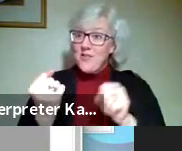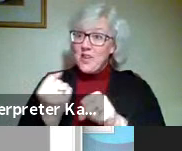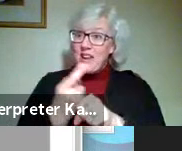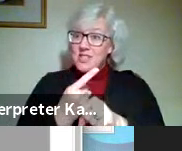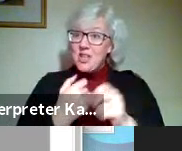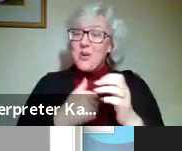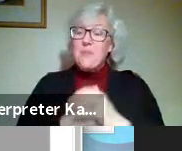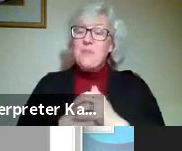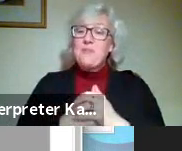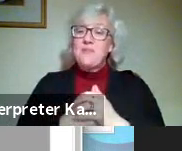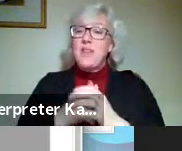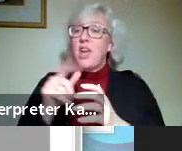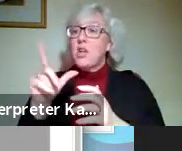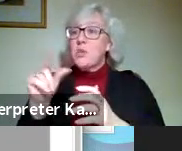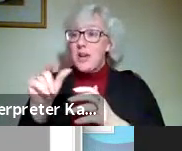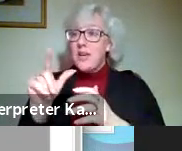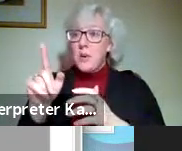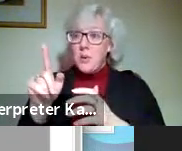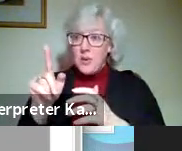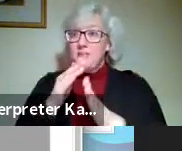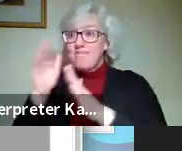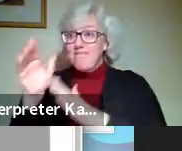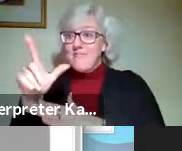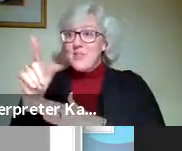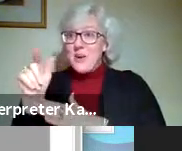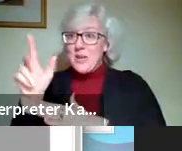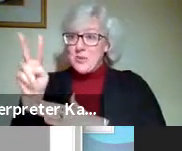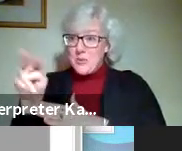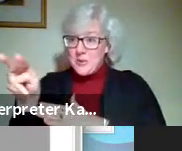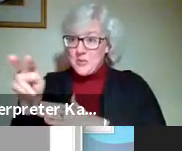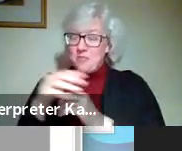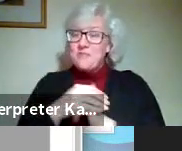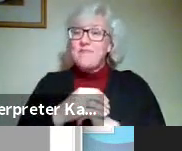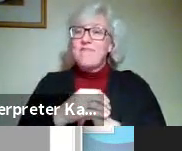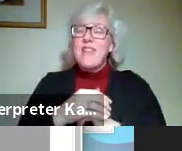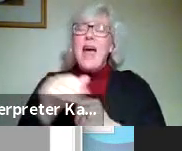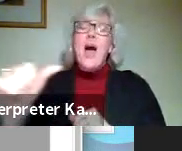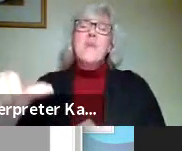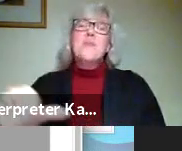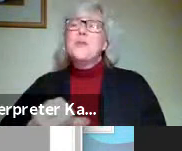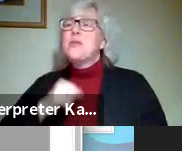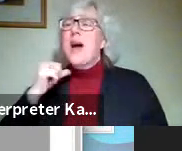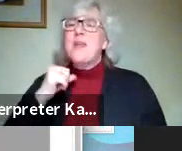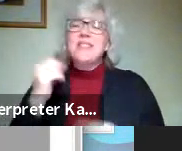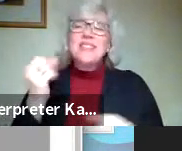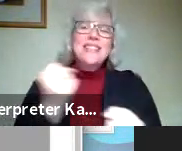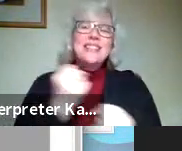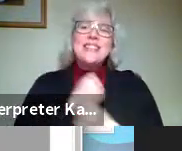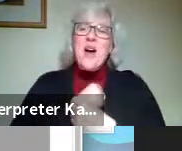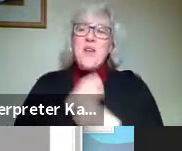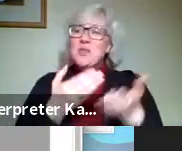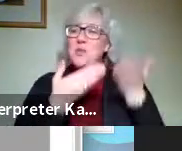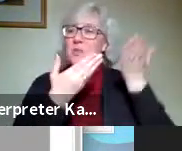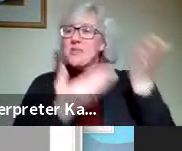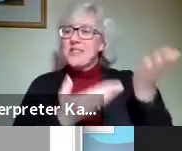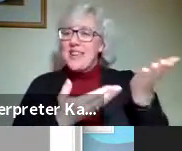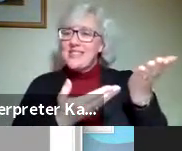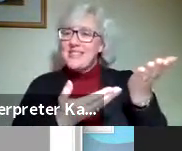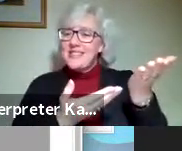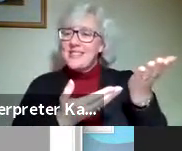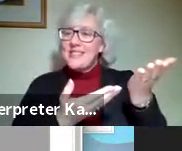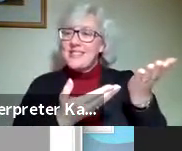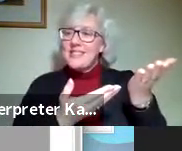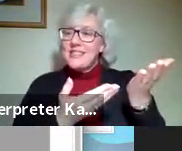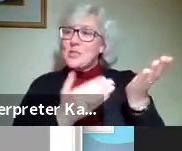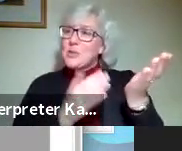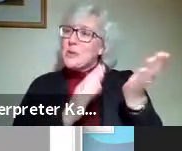-2022. And I am proudly love to present a little